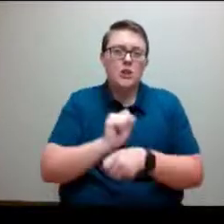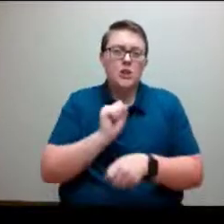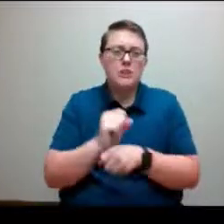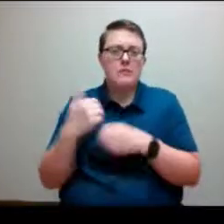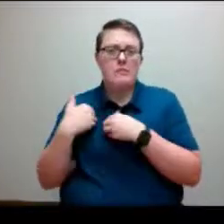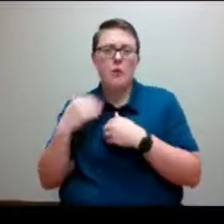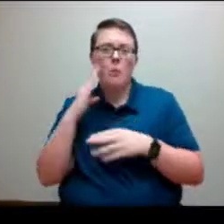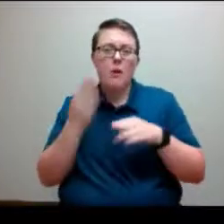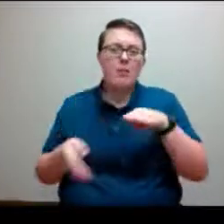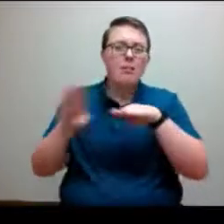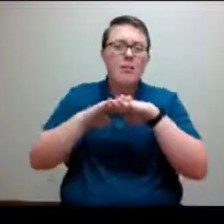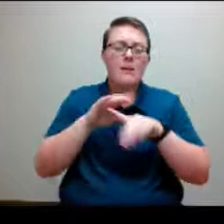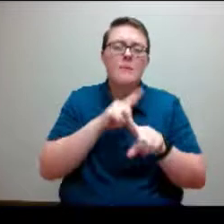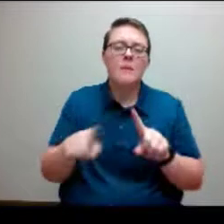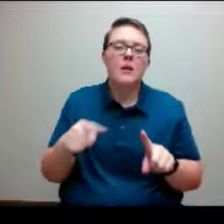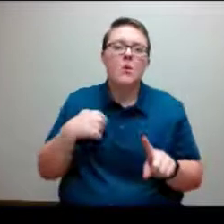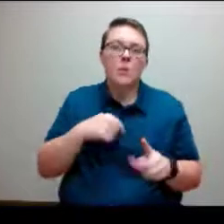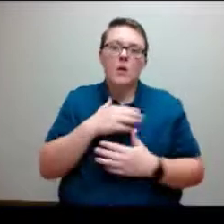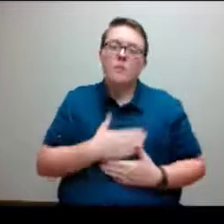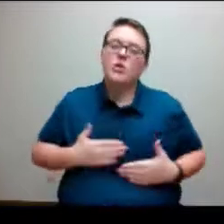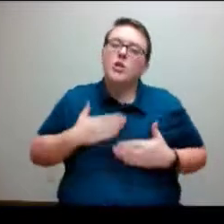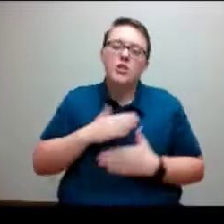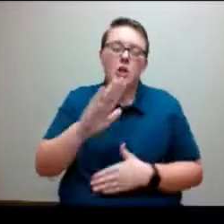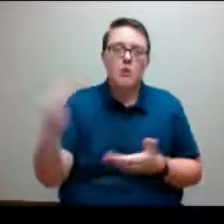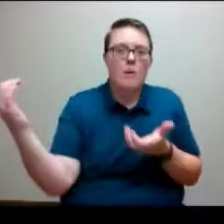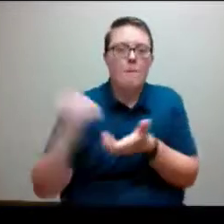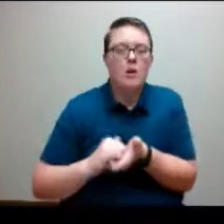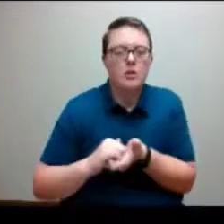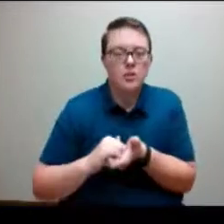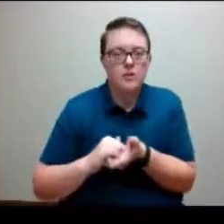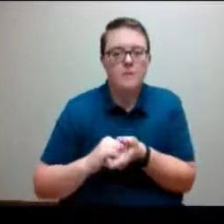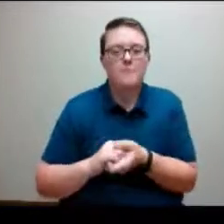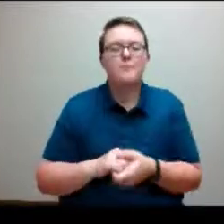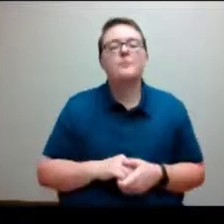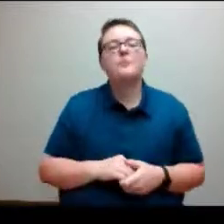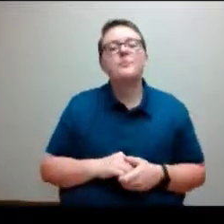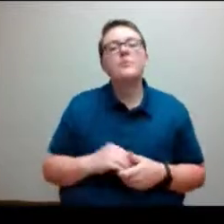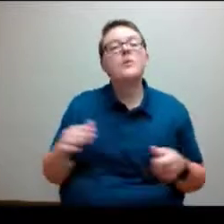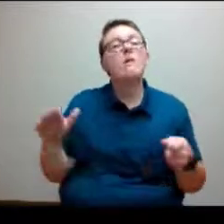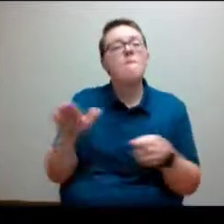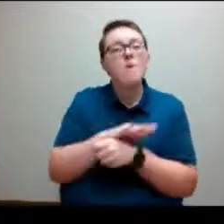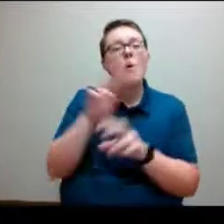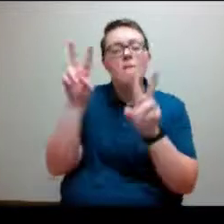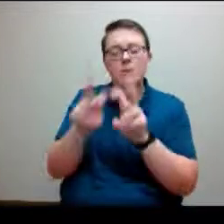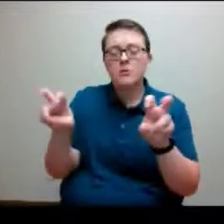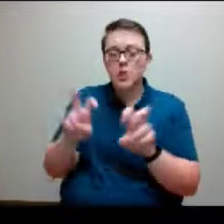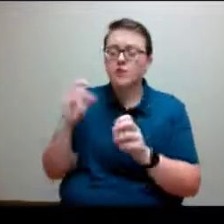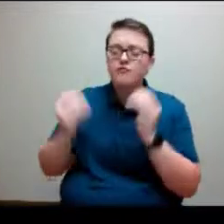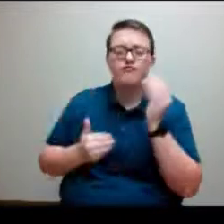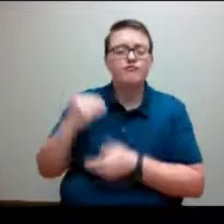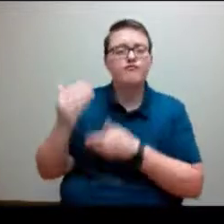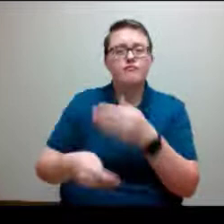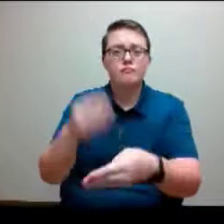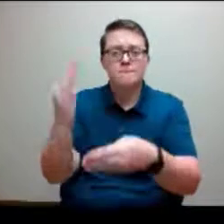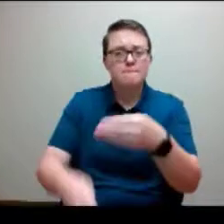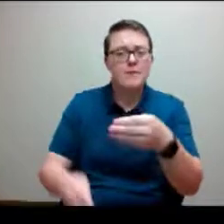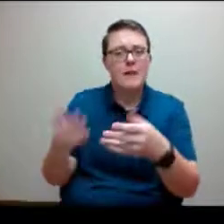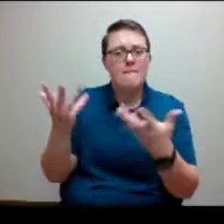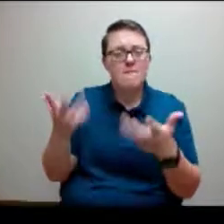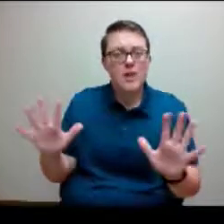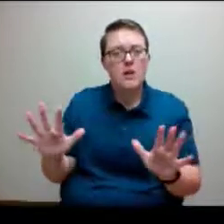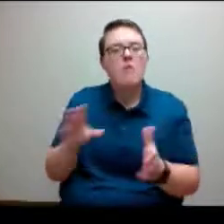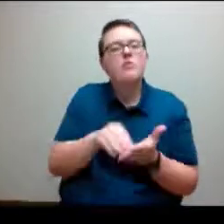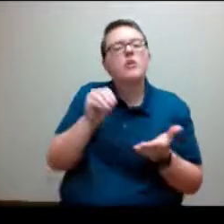appreciate that partnership. After the student goes through the full investigation, though, and has the opportunity to share their perspective on the reported